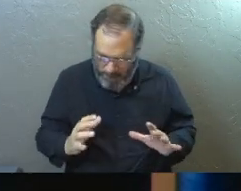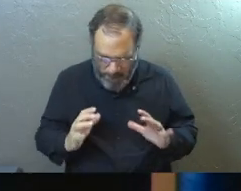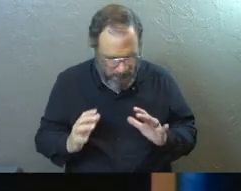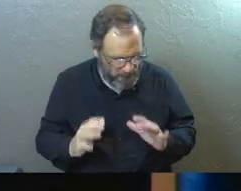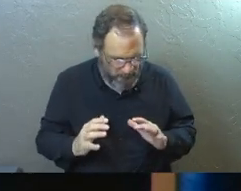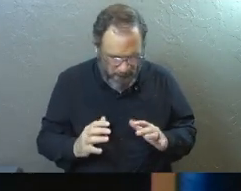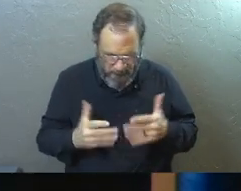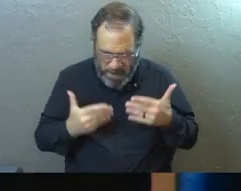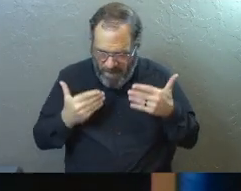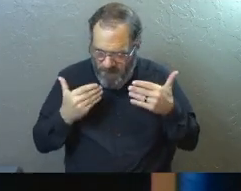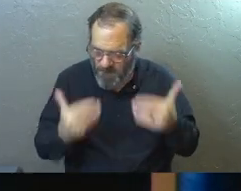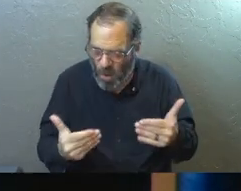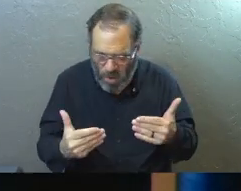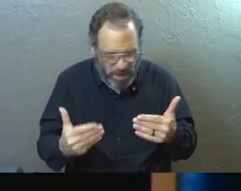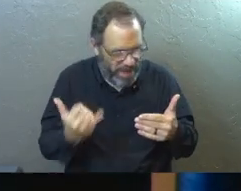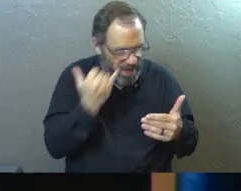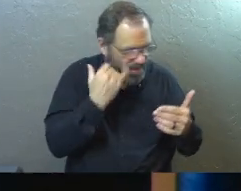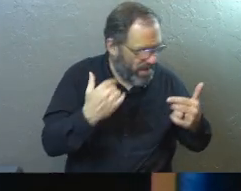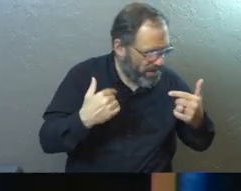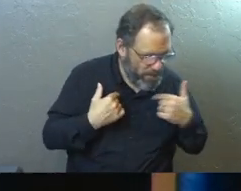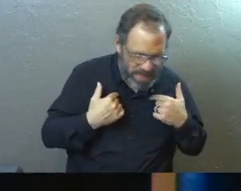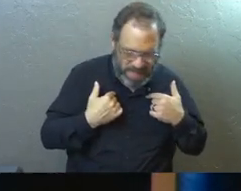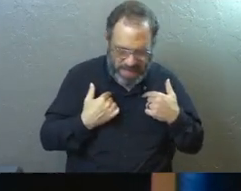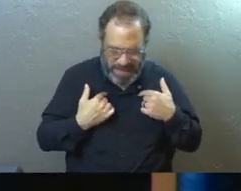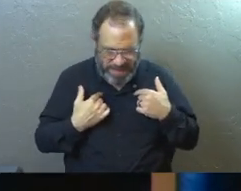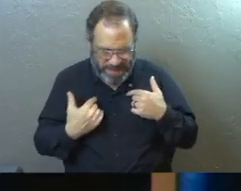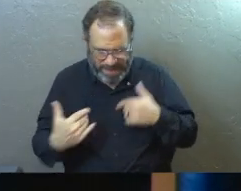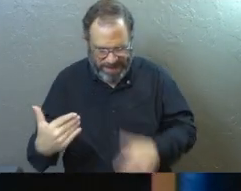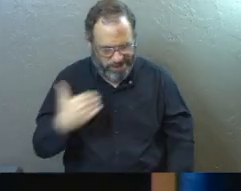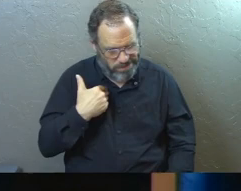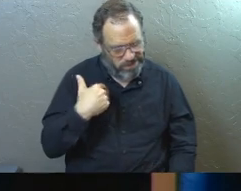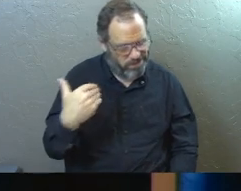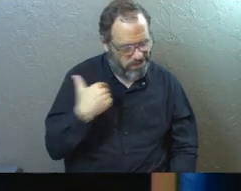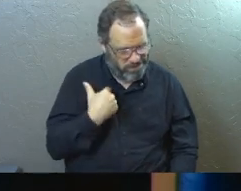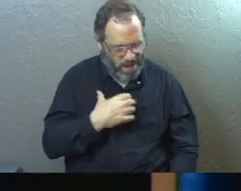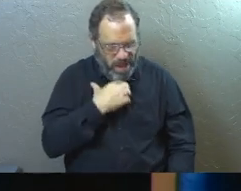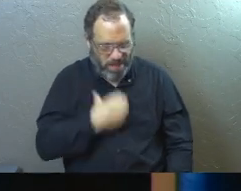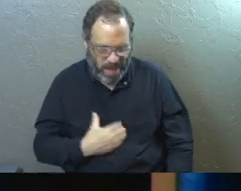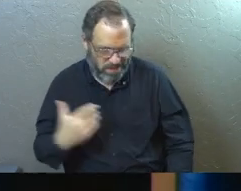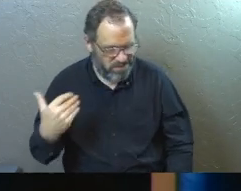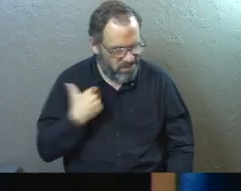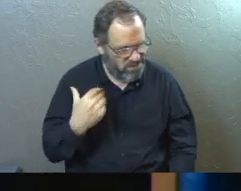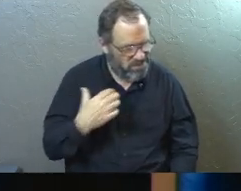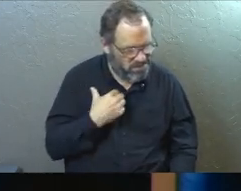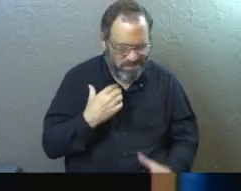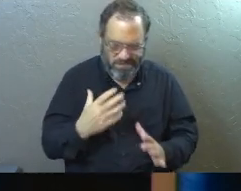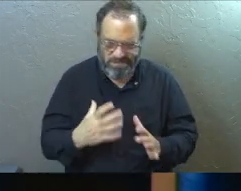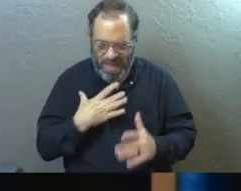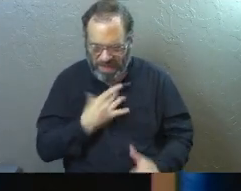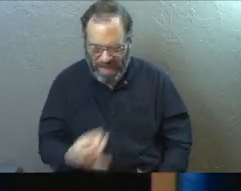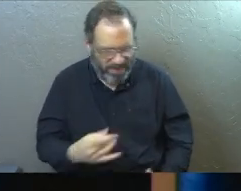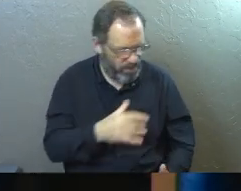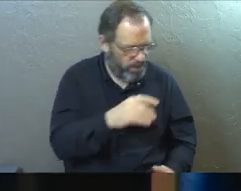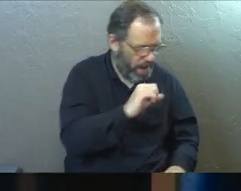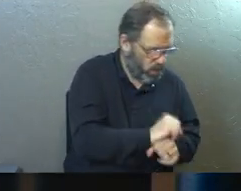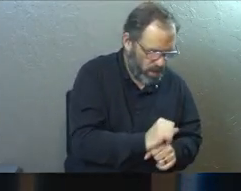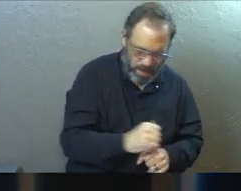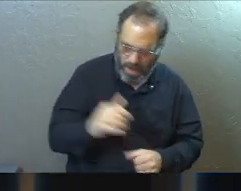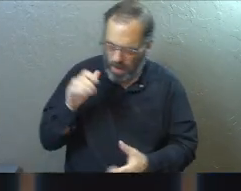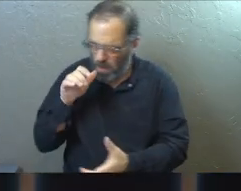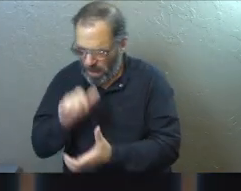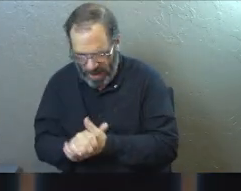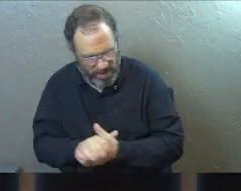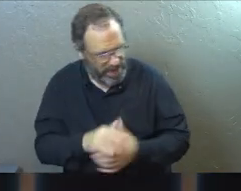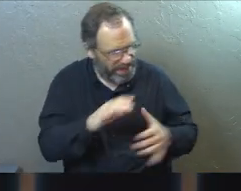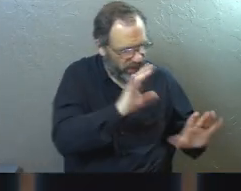move forward, if I'm going to have to reawaken that like and that passion in my life for my spouse, for my work, for my kids,